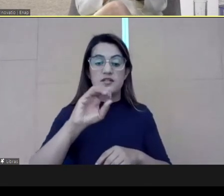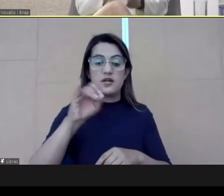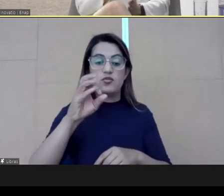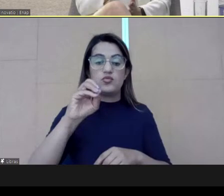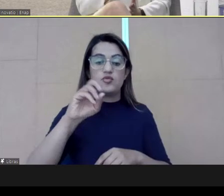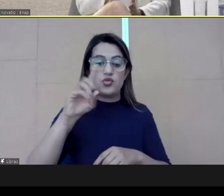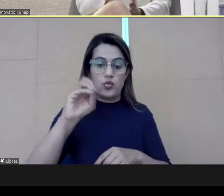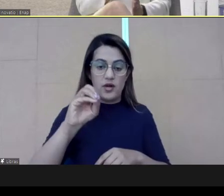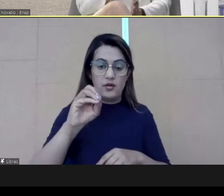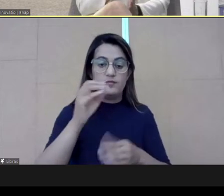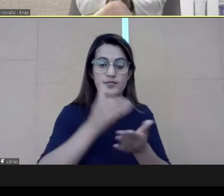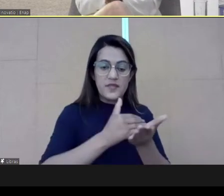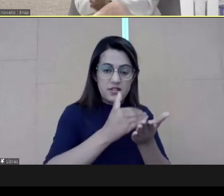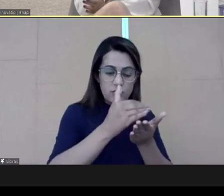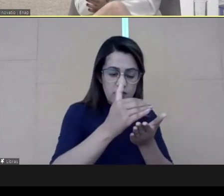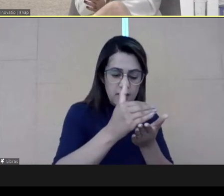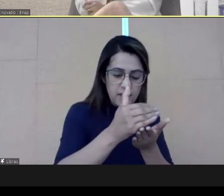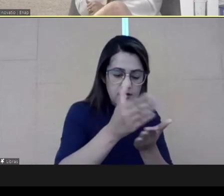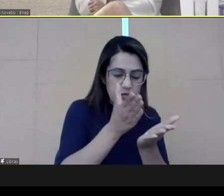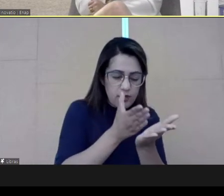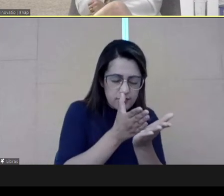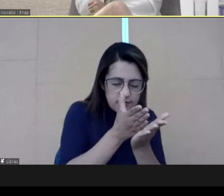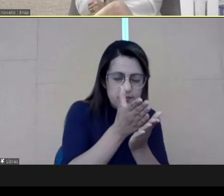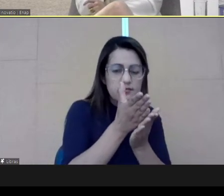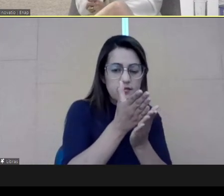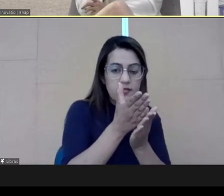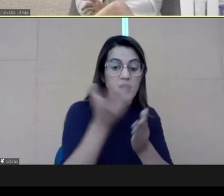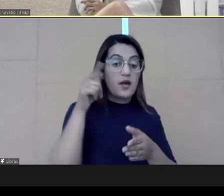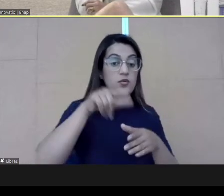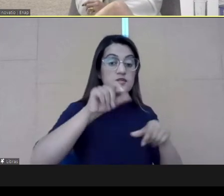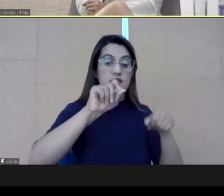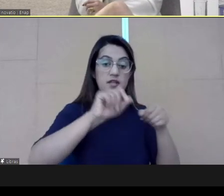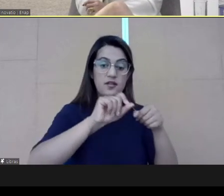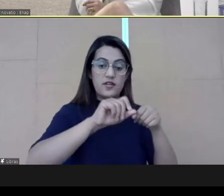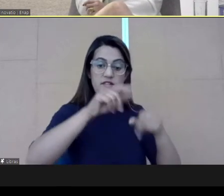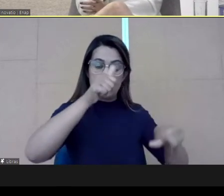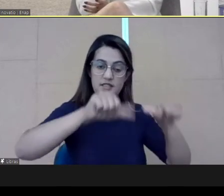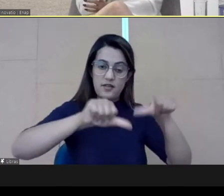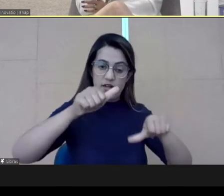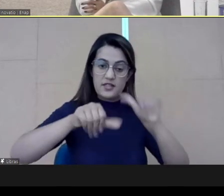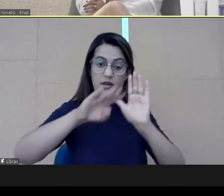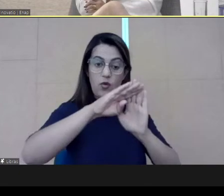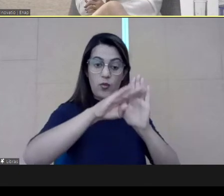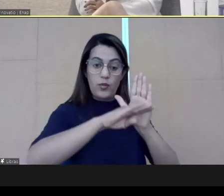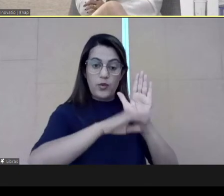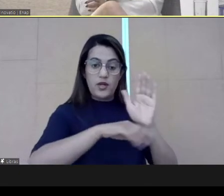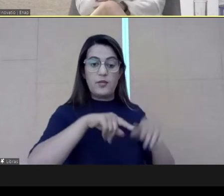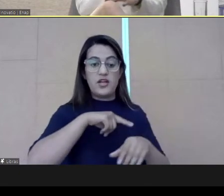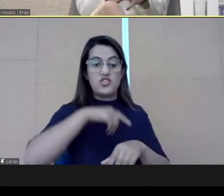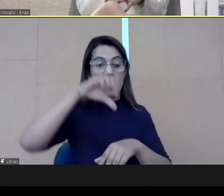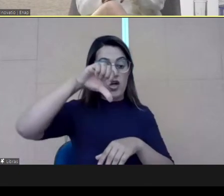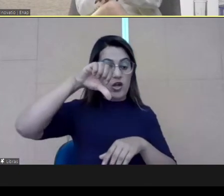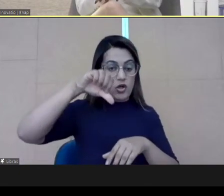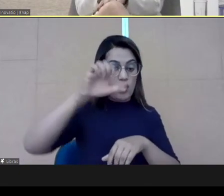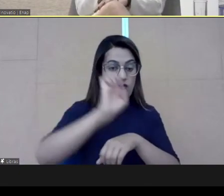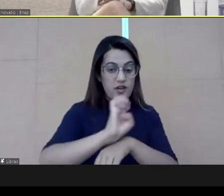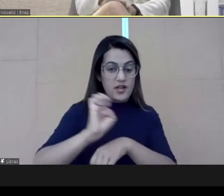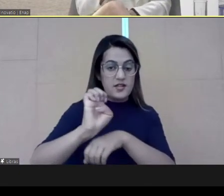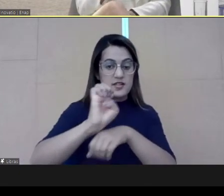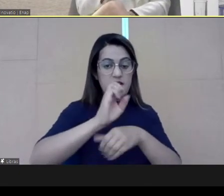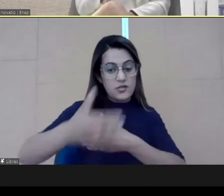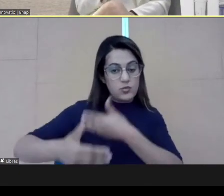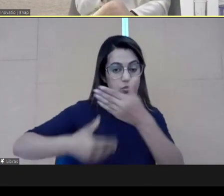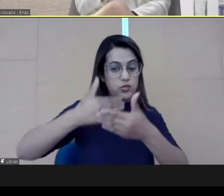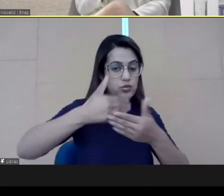João Pinheiro, since the start, a baseline so we could have this evaluation. We had nine states